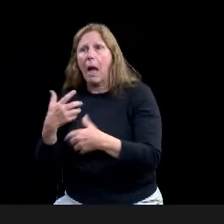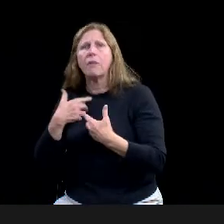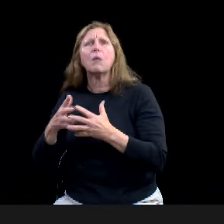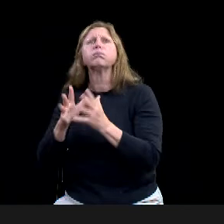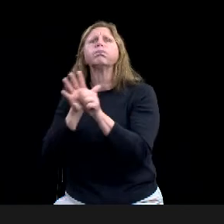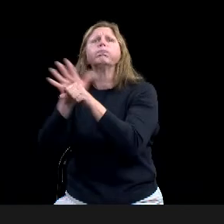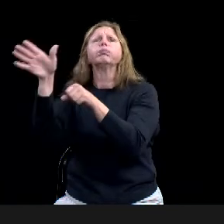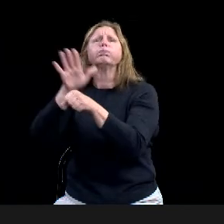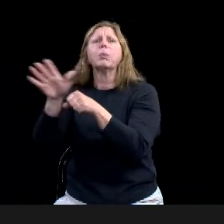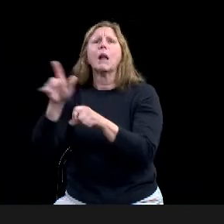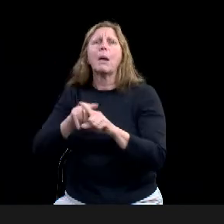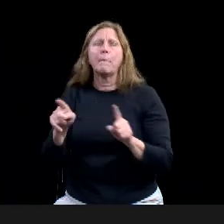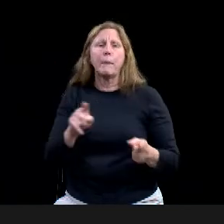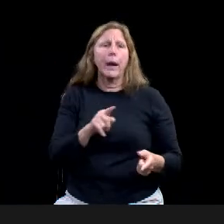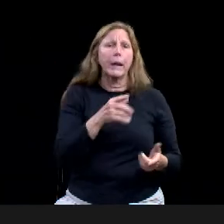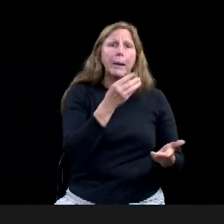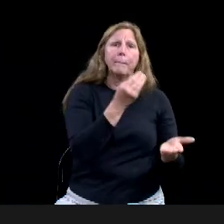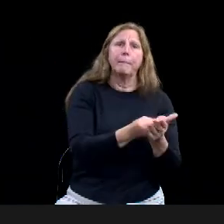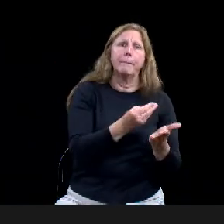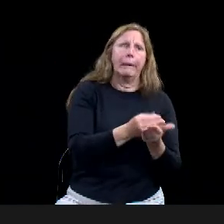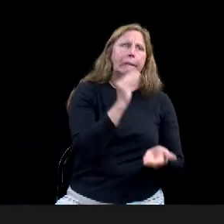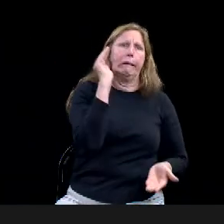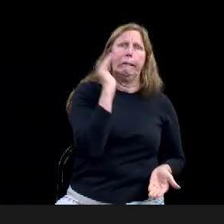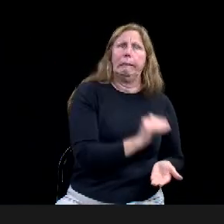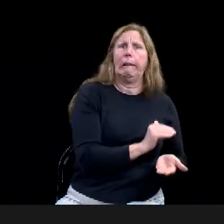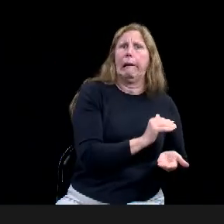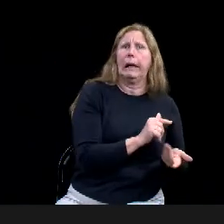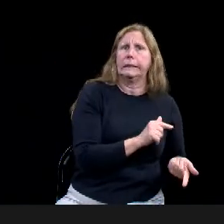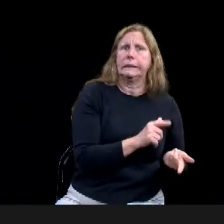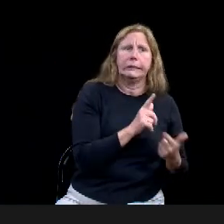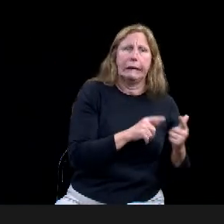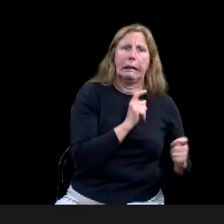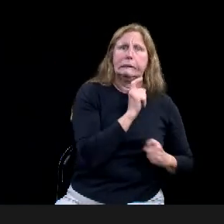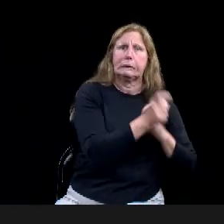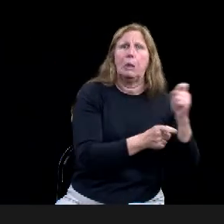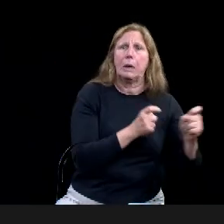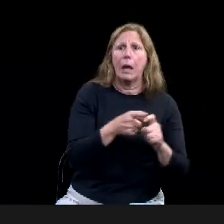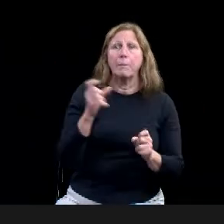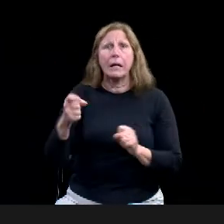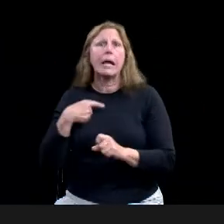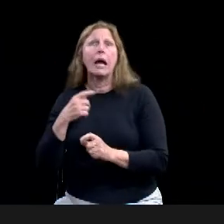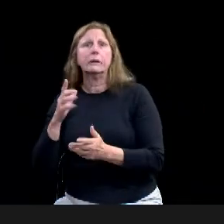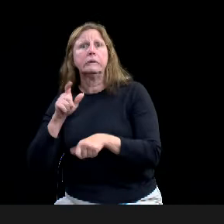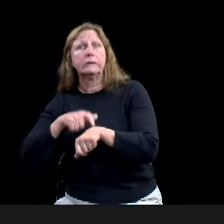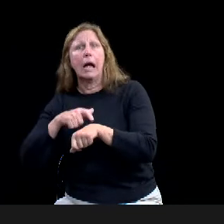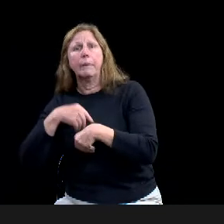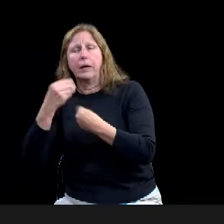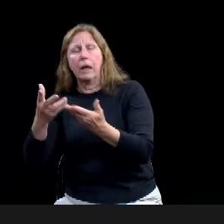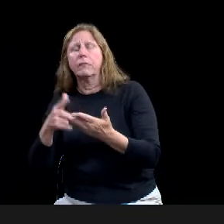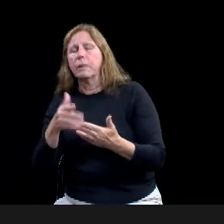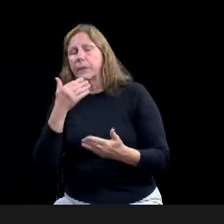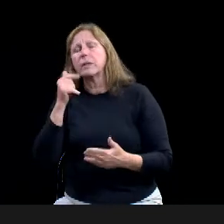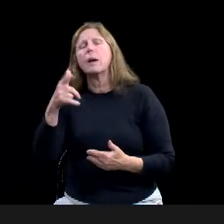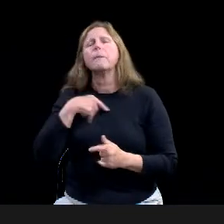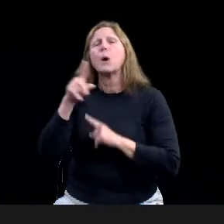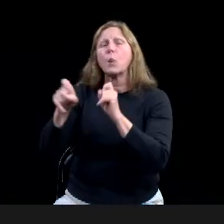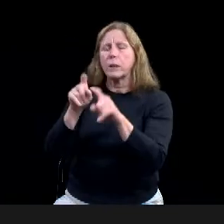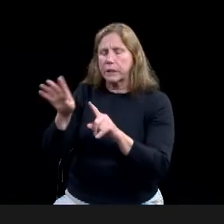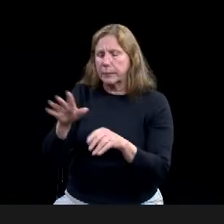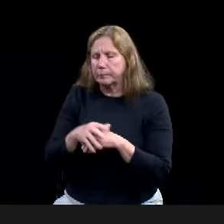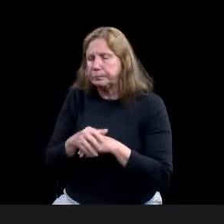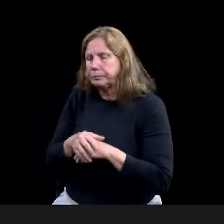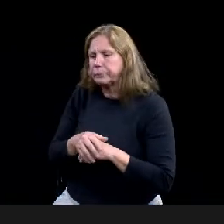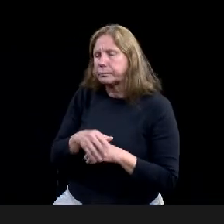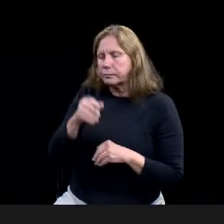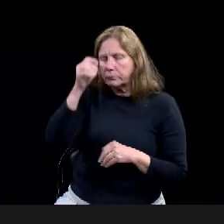other questions or thoughts is for something like the neighborhood identity project. I love the idea of us